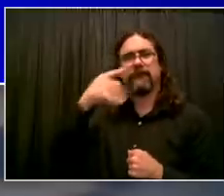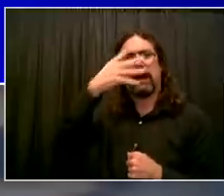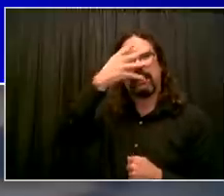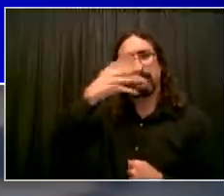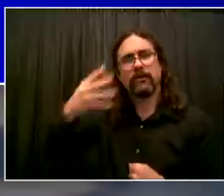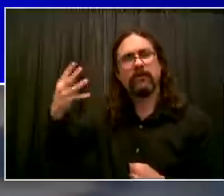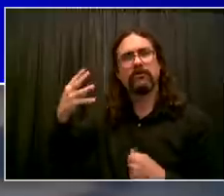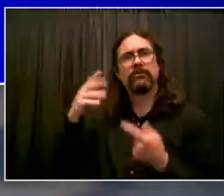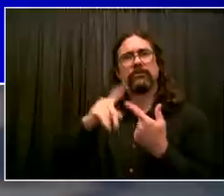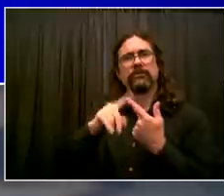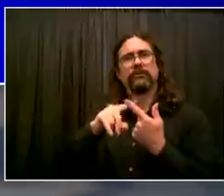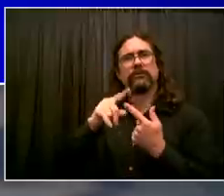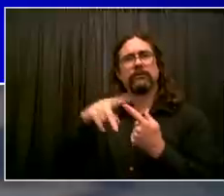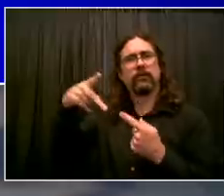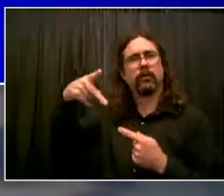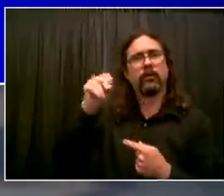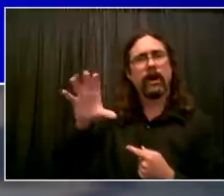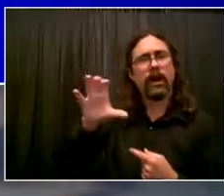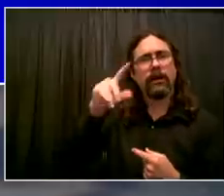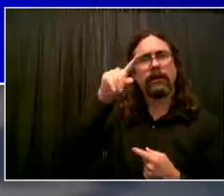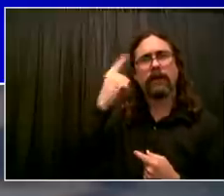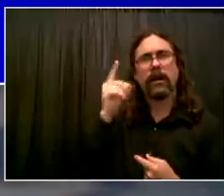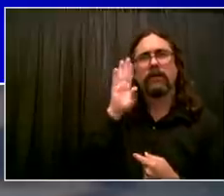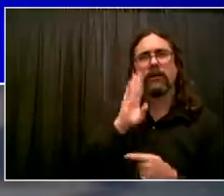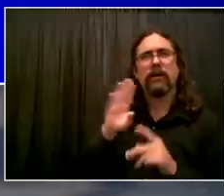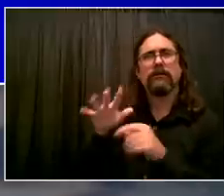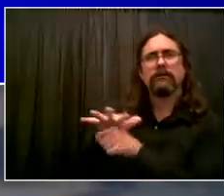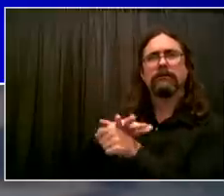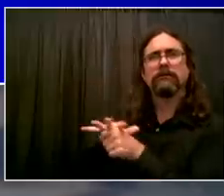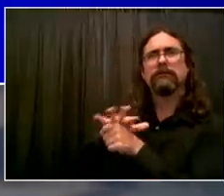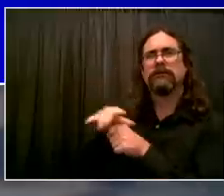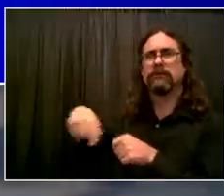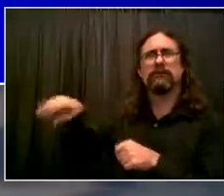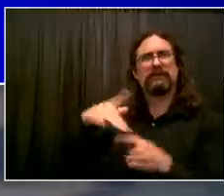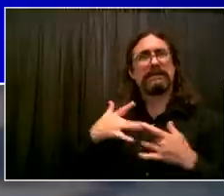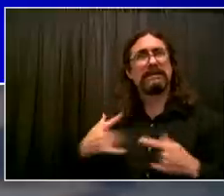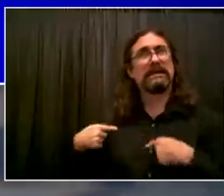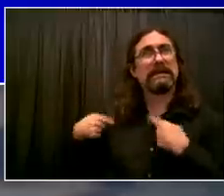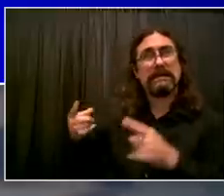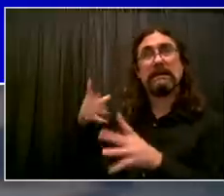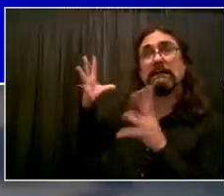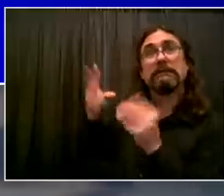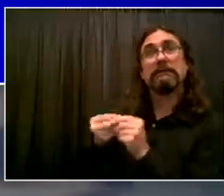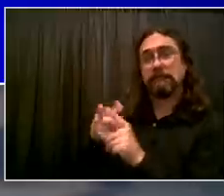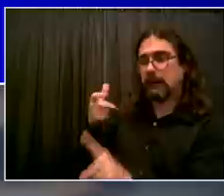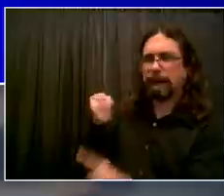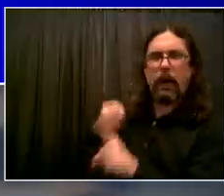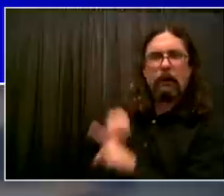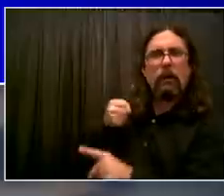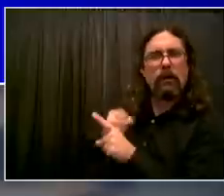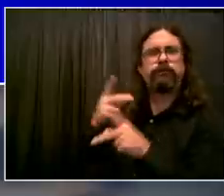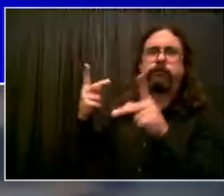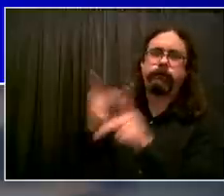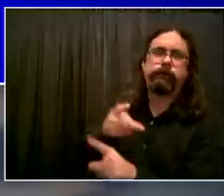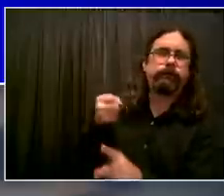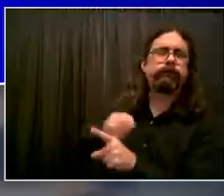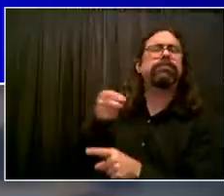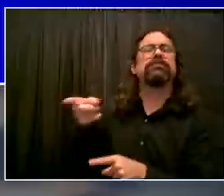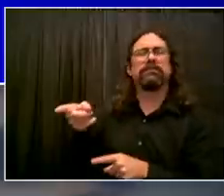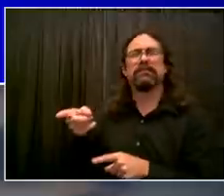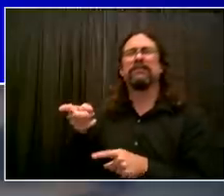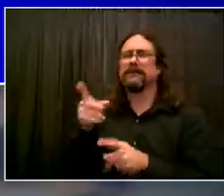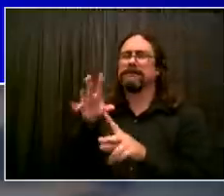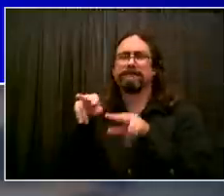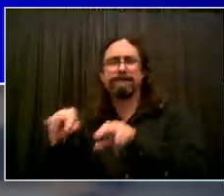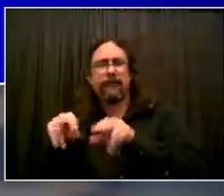an exact way to do an outreach going literally knocking on doors, educating people, but even in evacuation knowing exactly where police department, fire